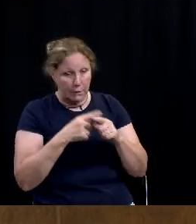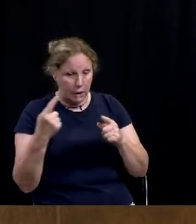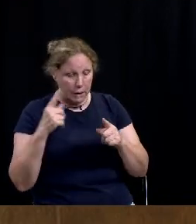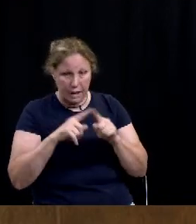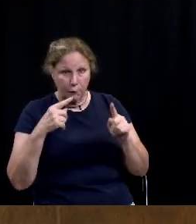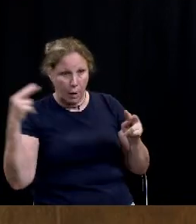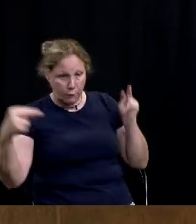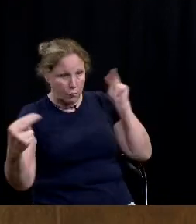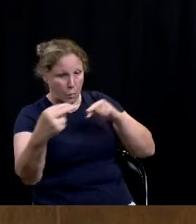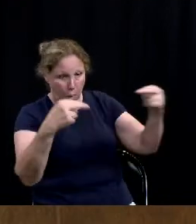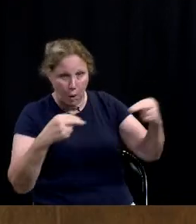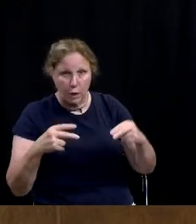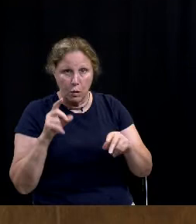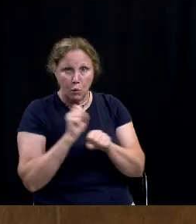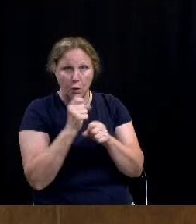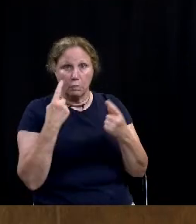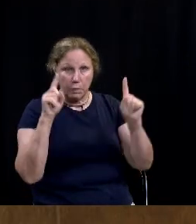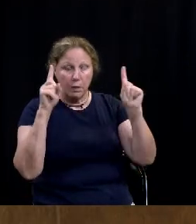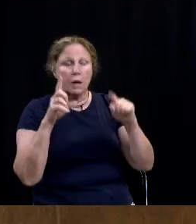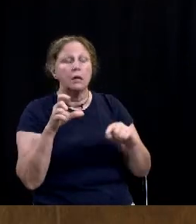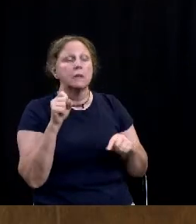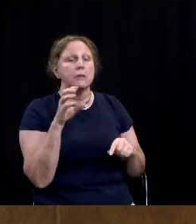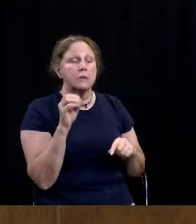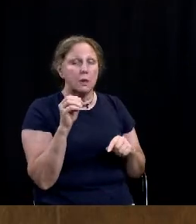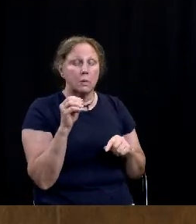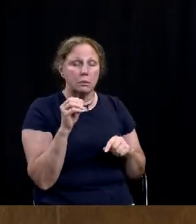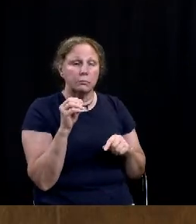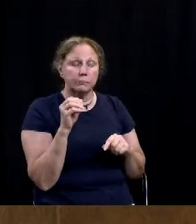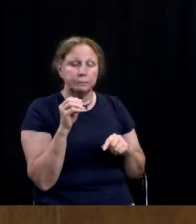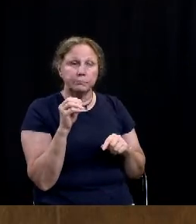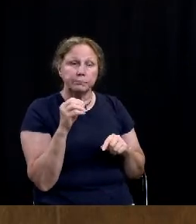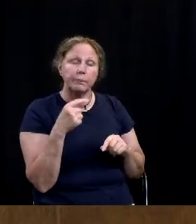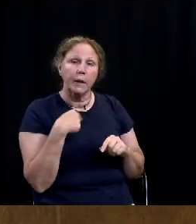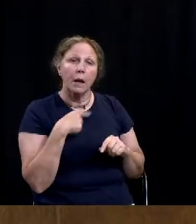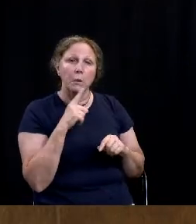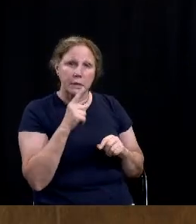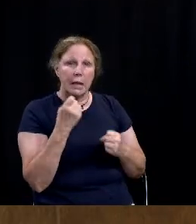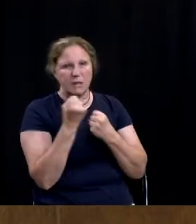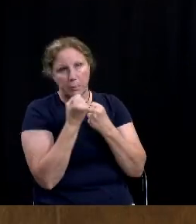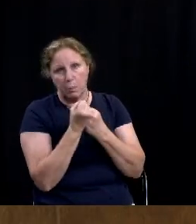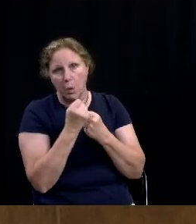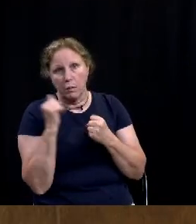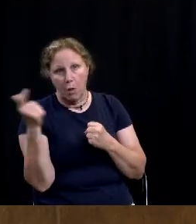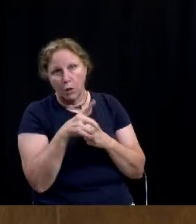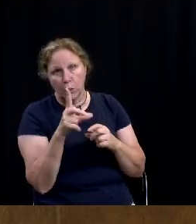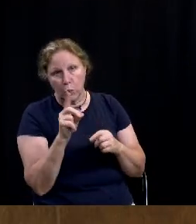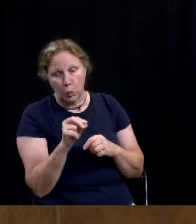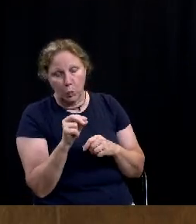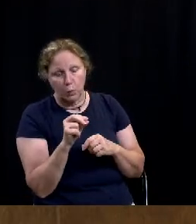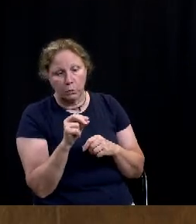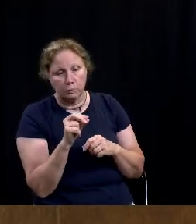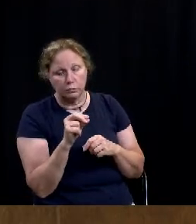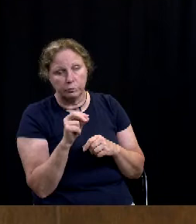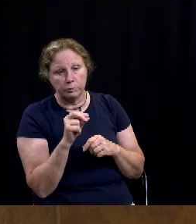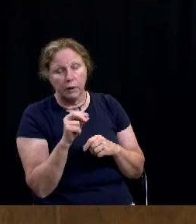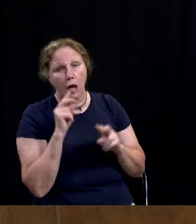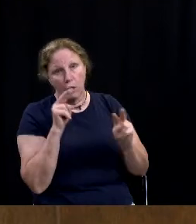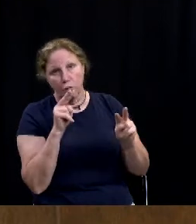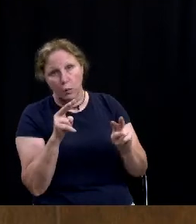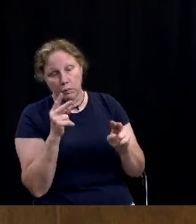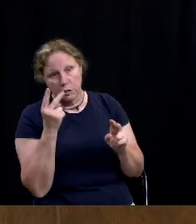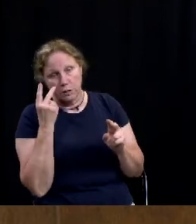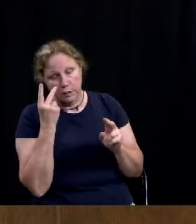um and so i'm i'm i'm just i just want to say i'm supportive of all y'all are doing and uh and look forward to seeing